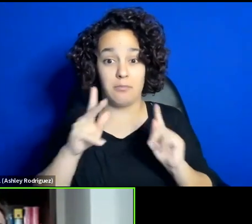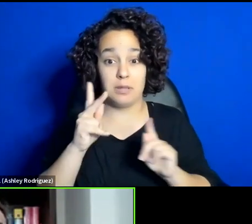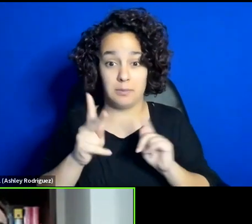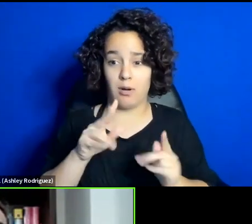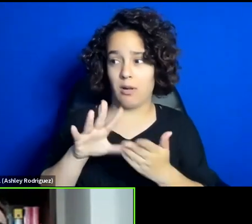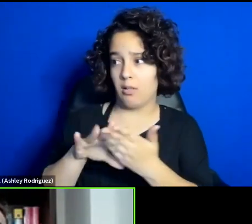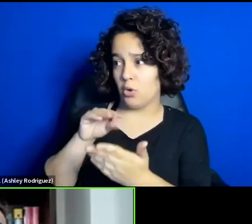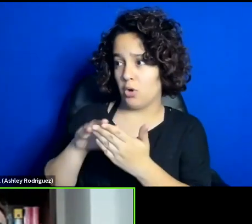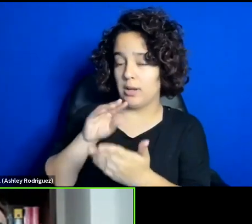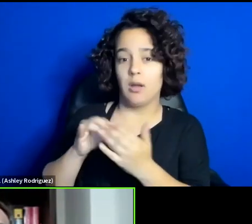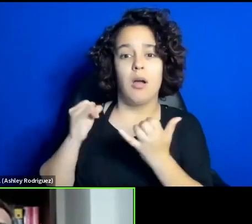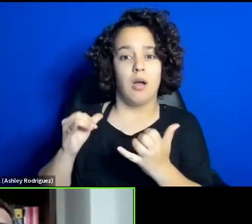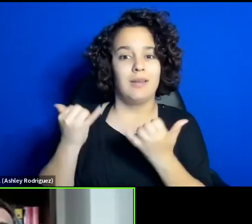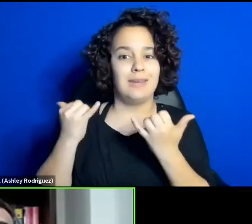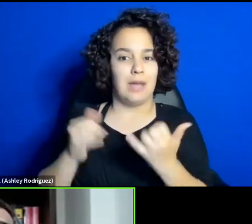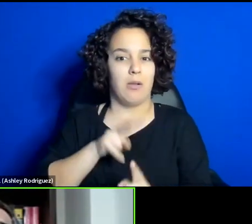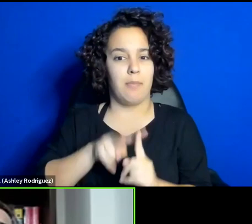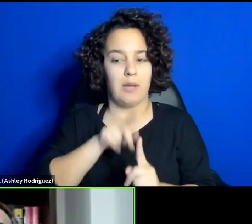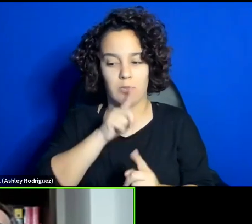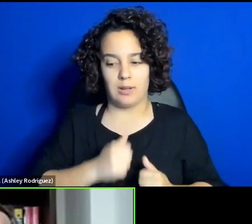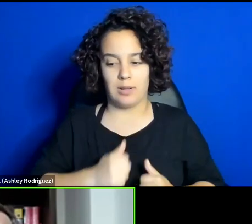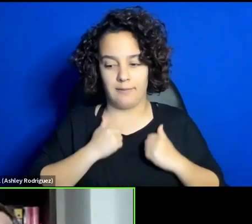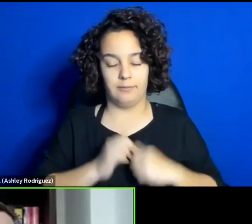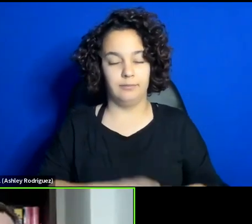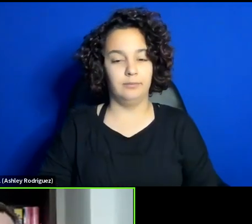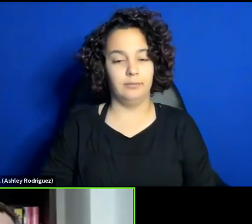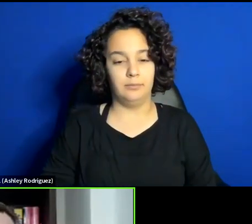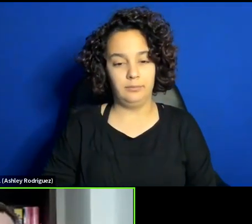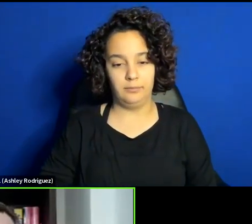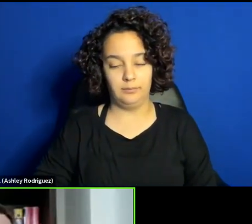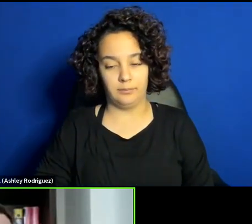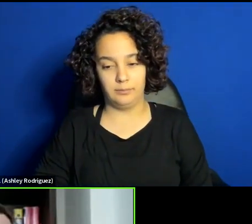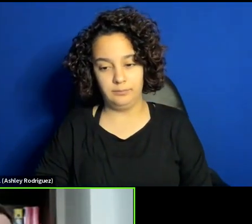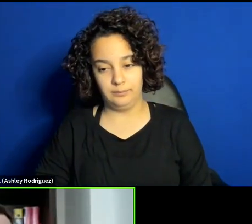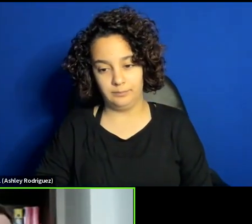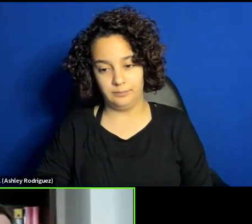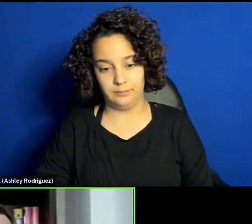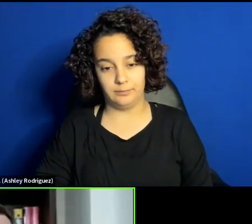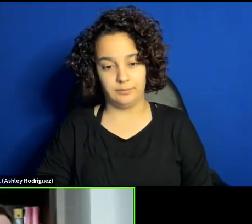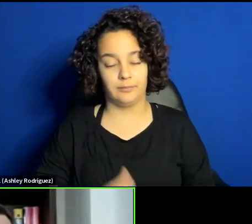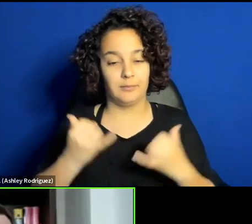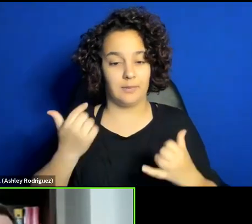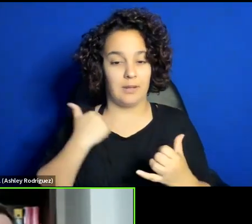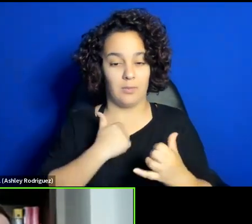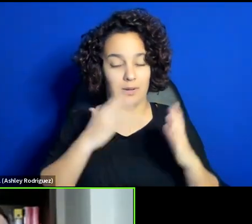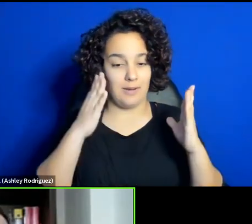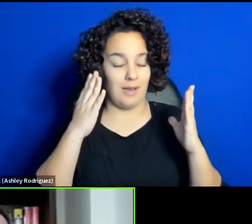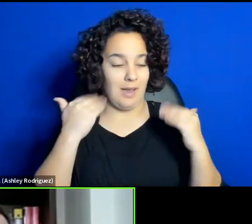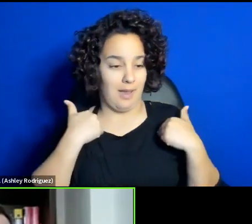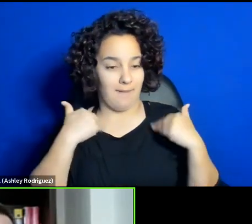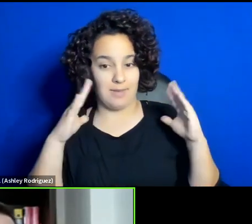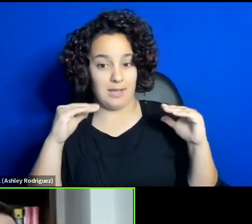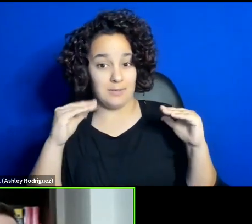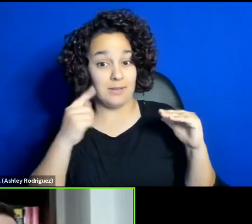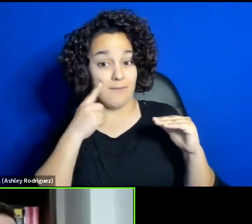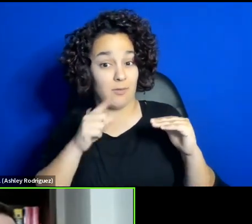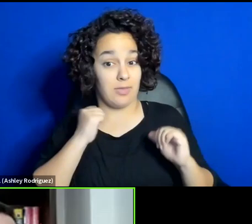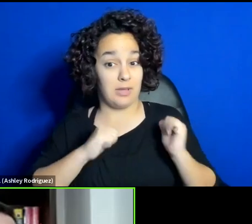having this idea or this expectation of theatre to become part of the